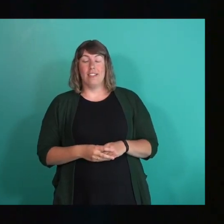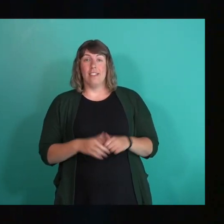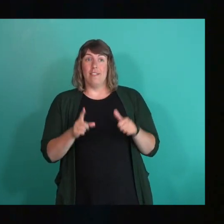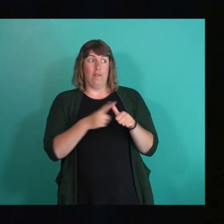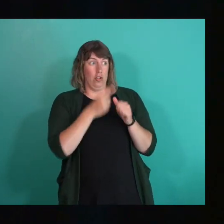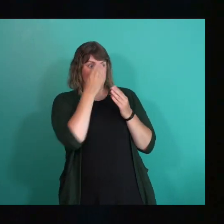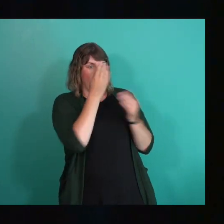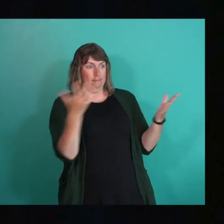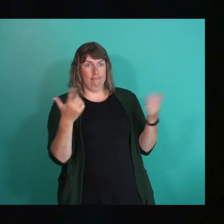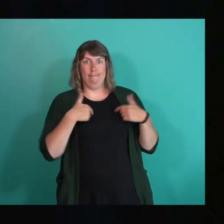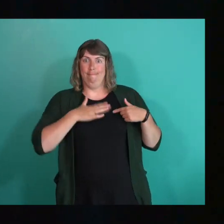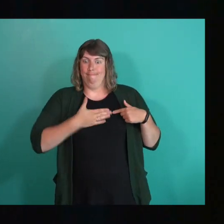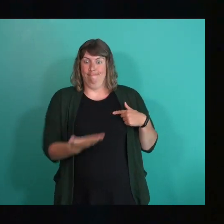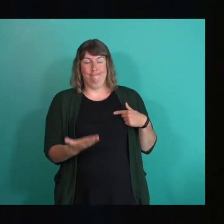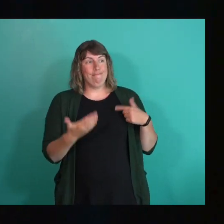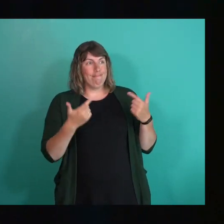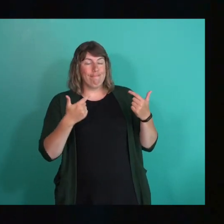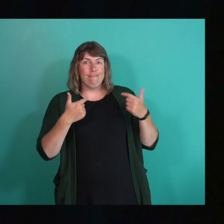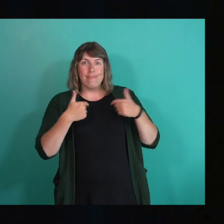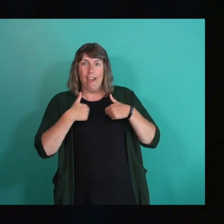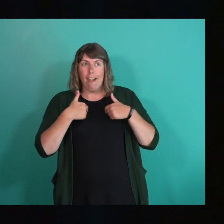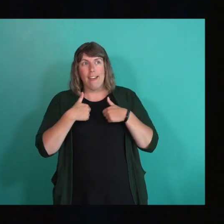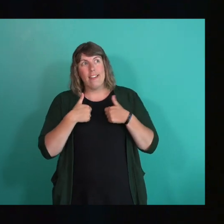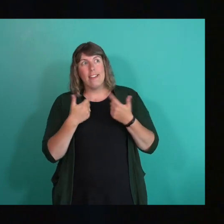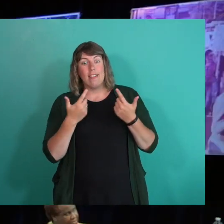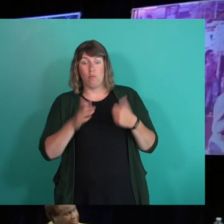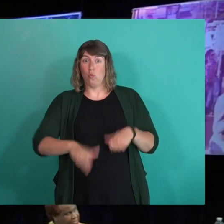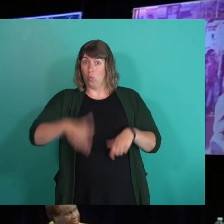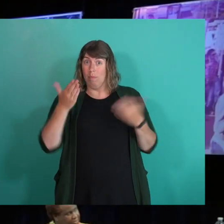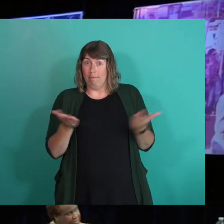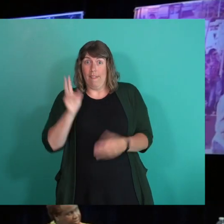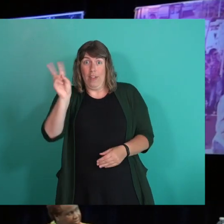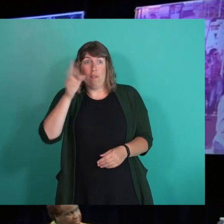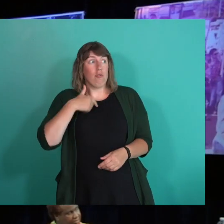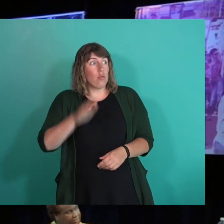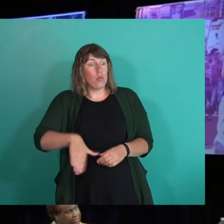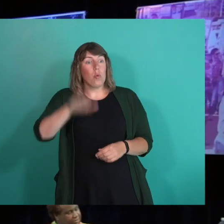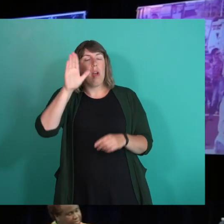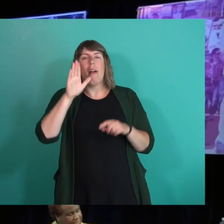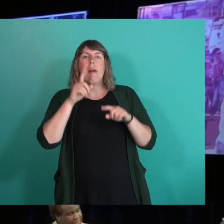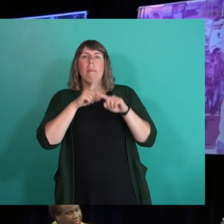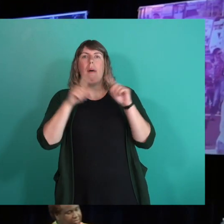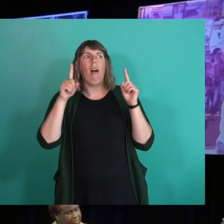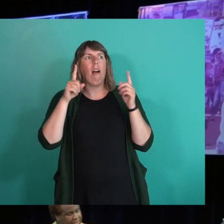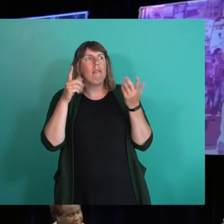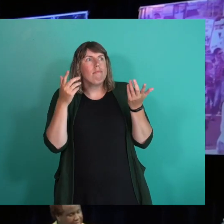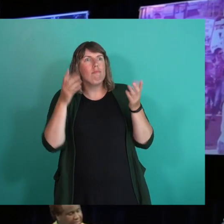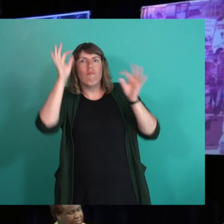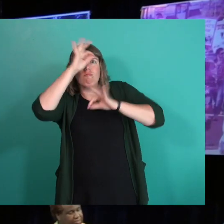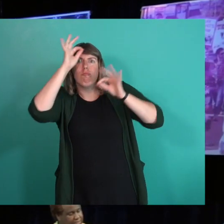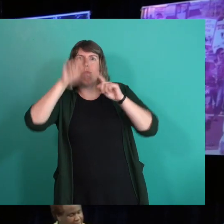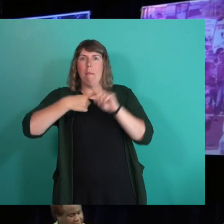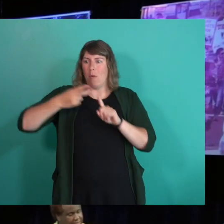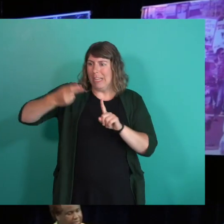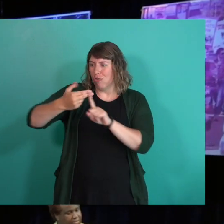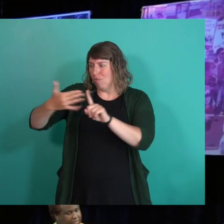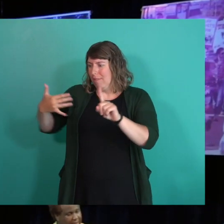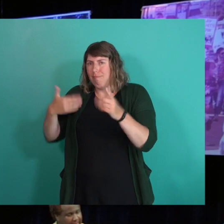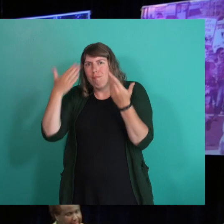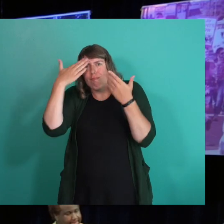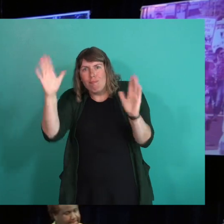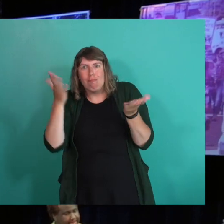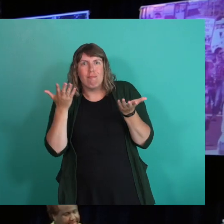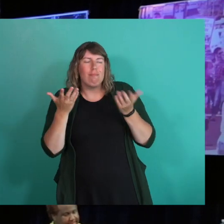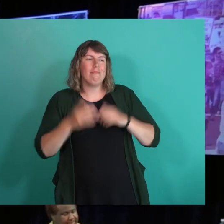I admit, you know, growing up in Vancouver, I didn't really know a lot about our history. And I think,